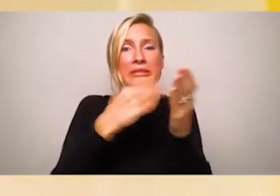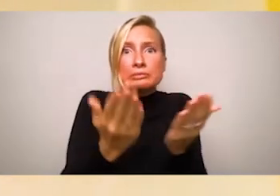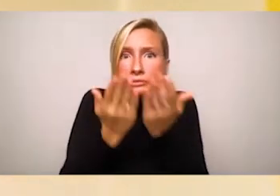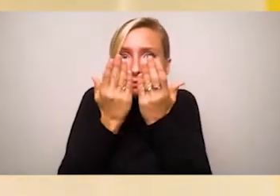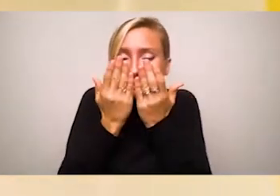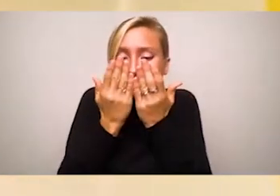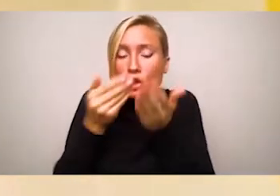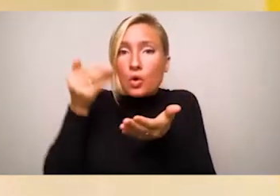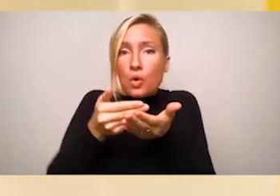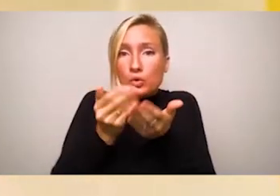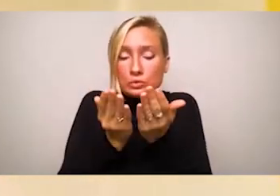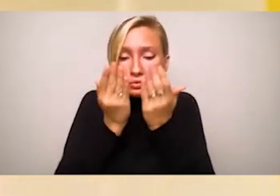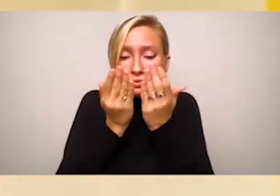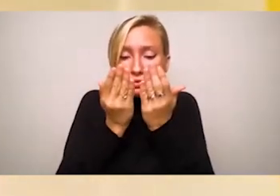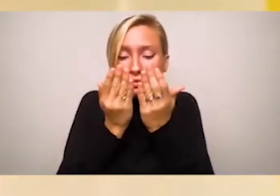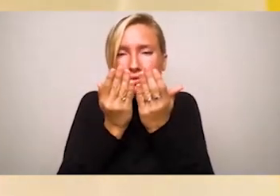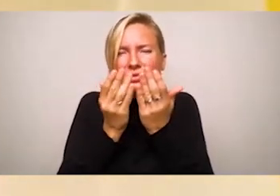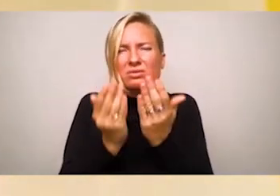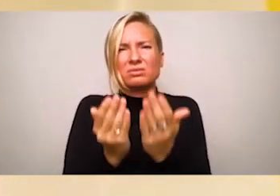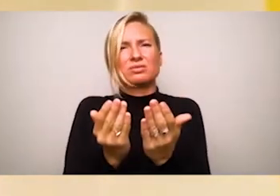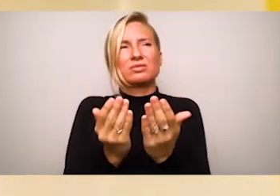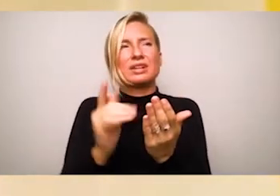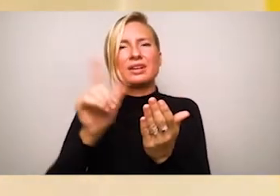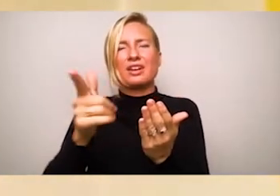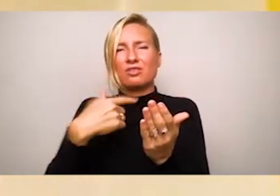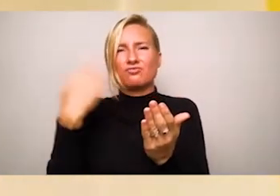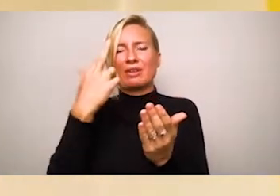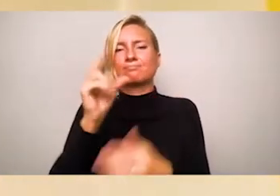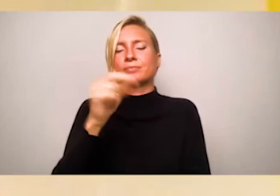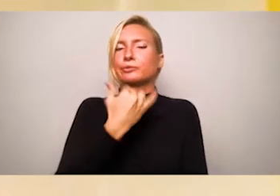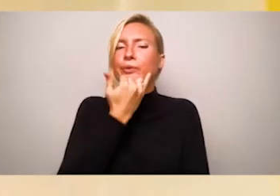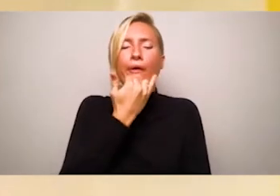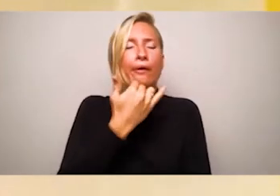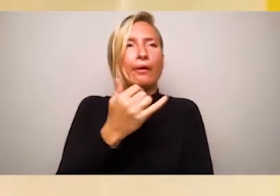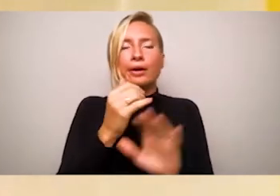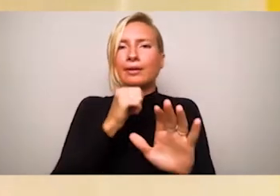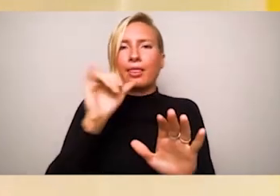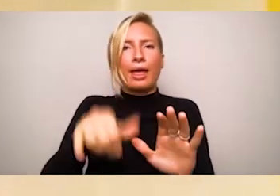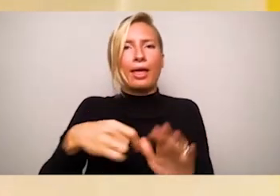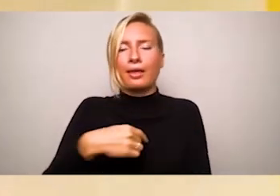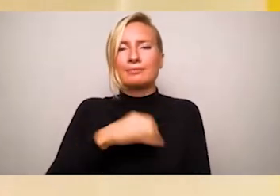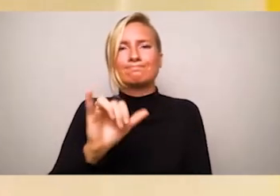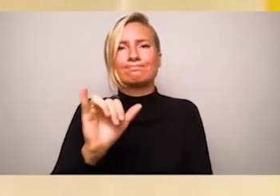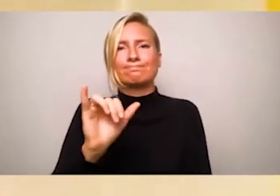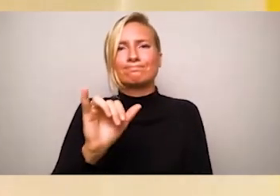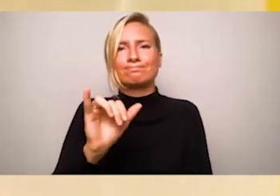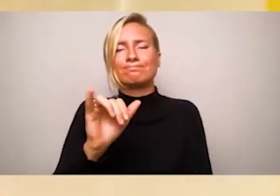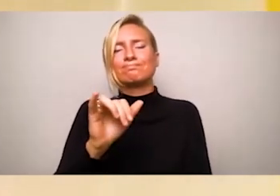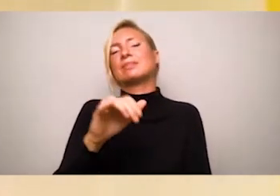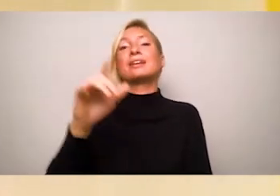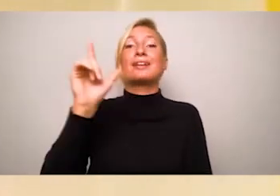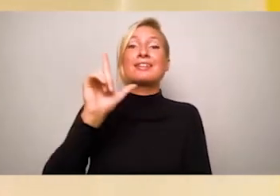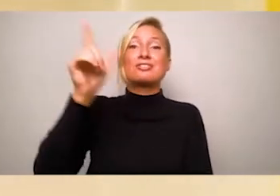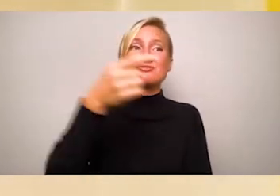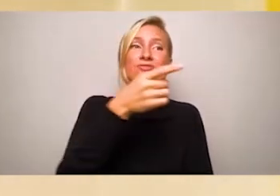polished classmates deployed terms like apostrophe, which I thought was just a punctuation mark, and dichotomy, which